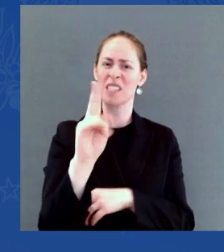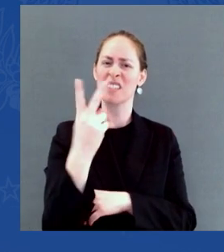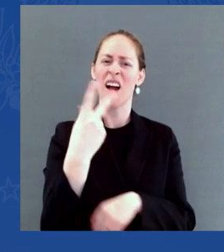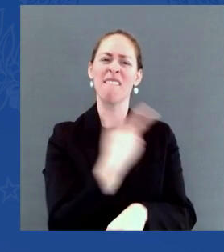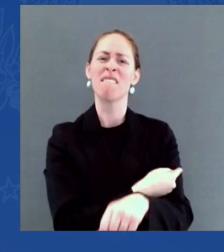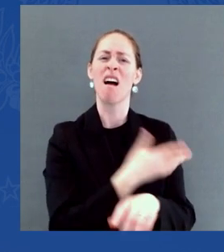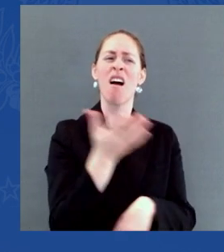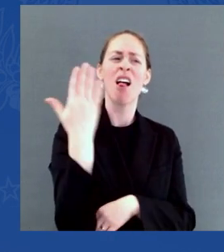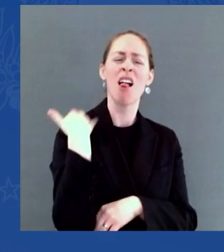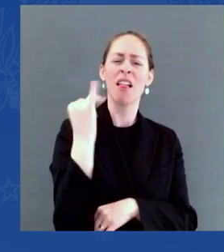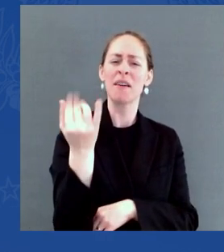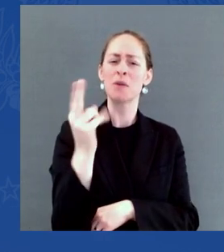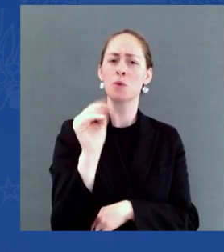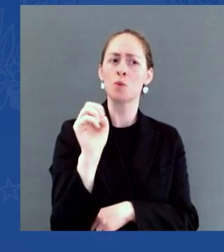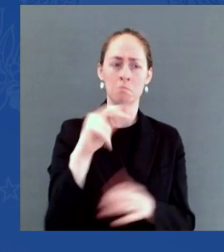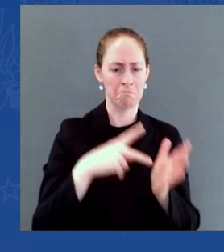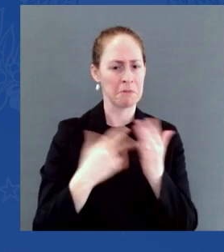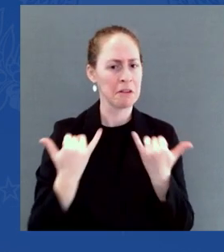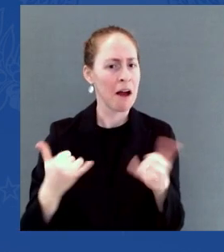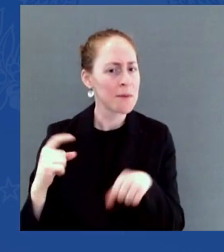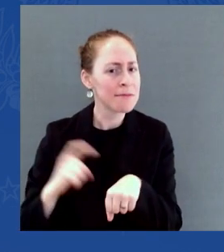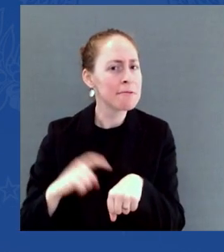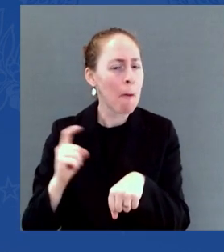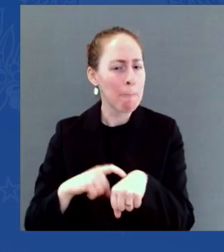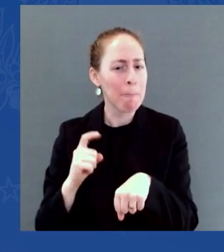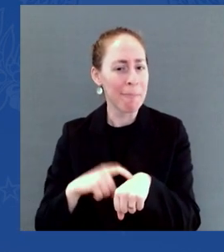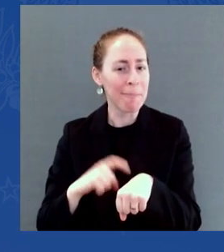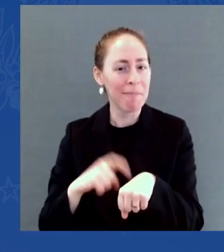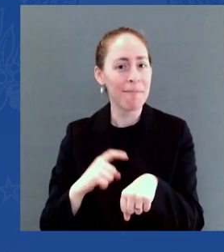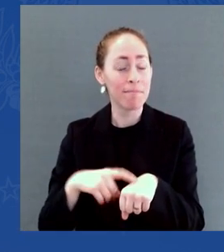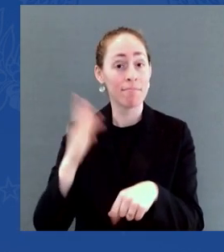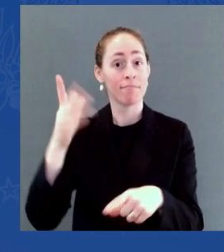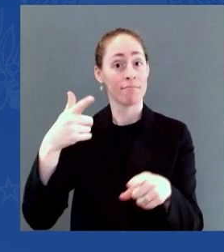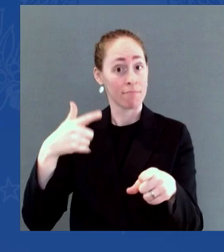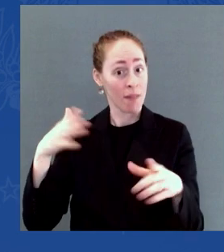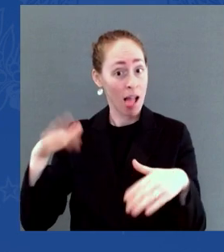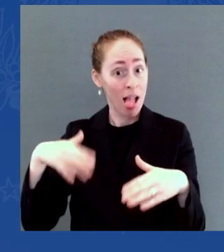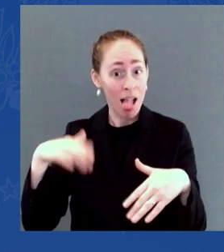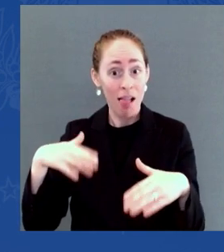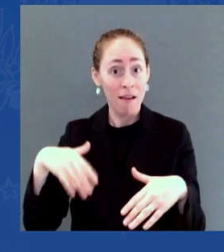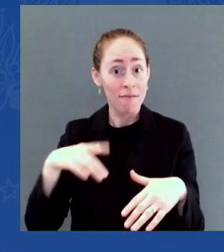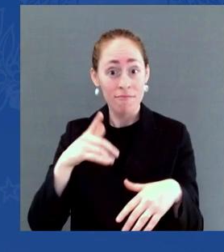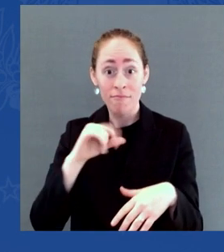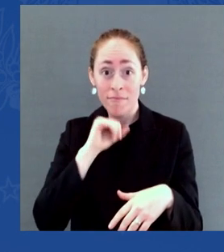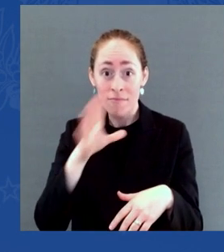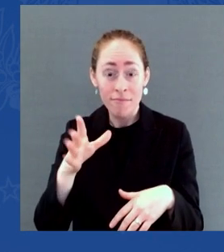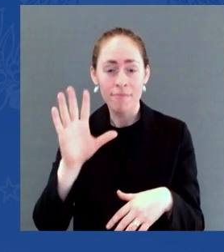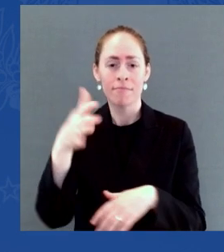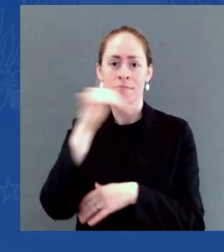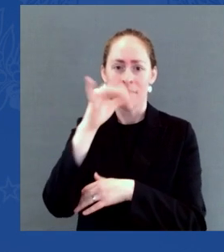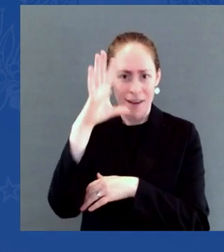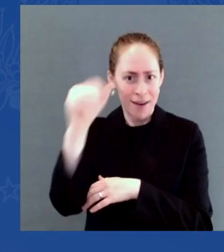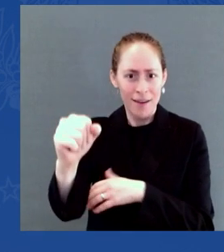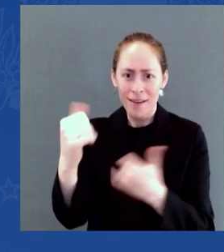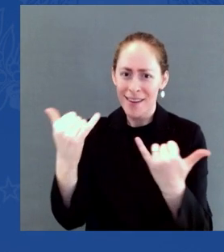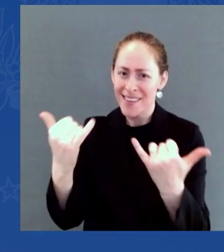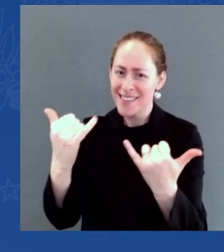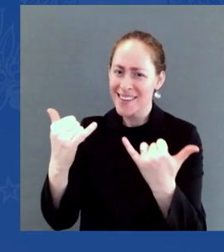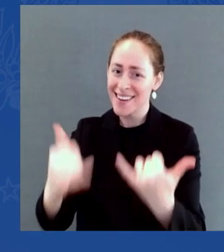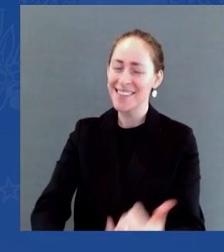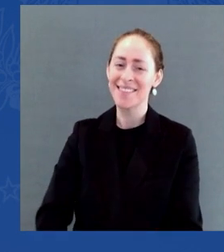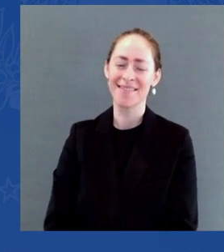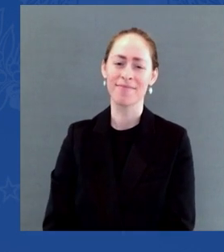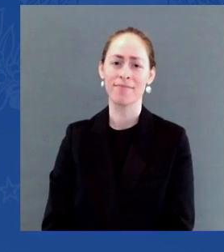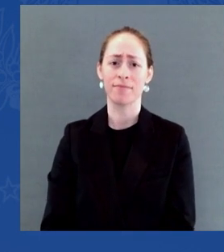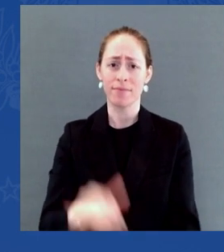now's the time to get vaccinated and take your children to get vaccinated. Every child over the age of five can get a safe, effective vaccination.